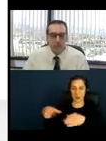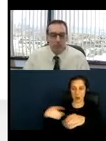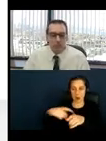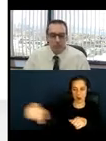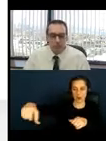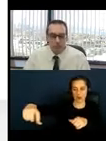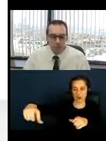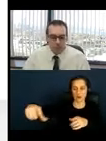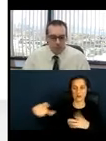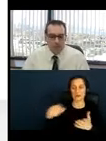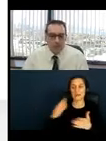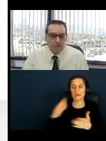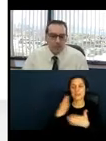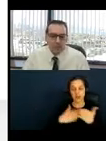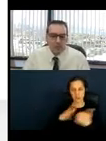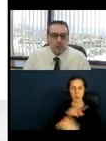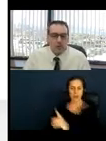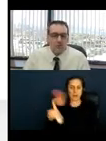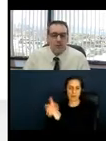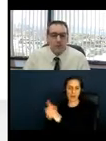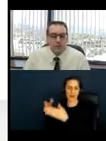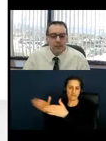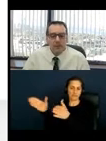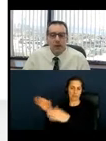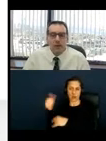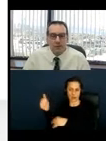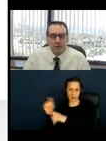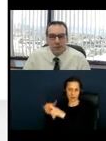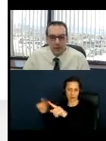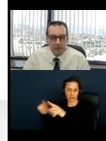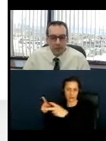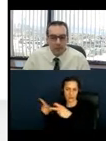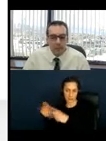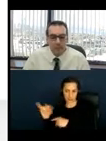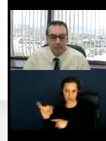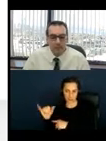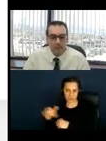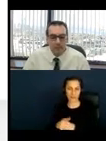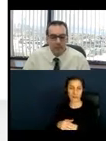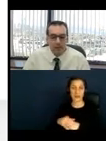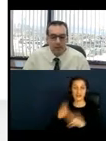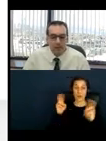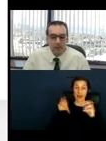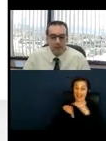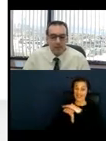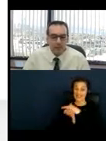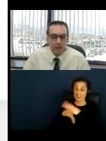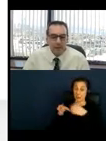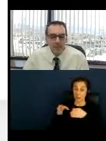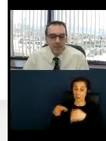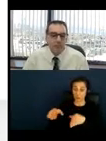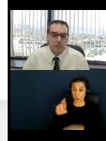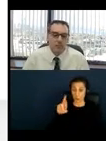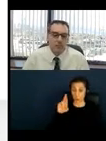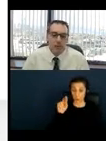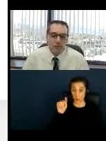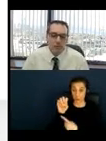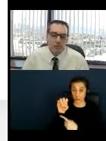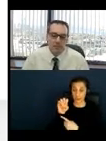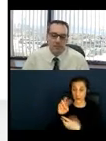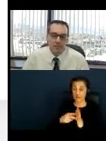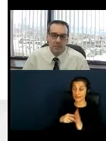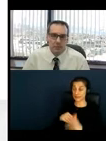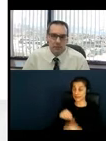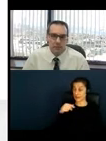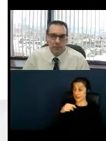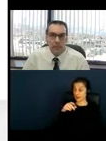So for accessible routes, wherever people need to travel to get to an element that is provided, those pathways or routes need to also